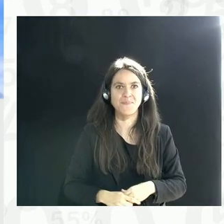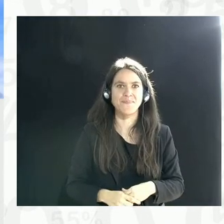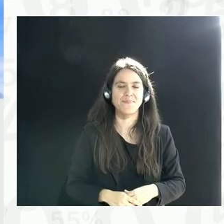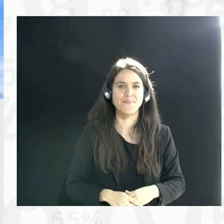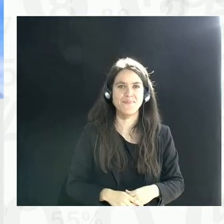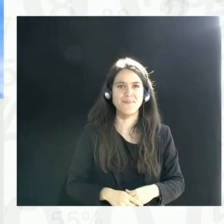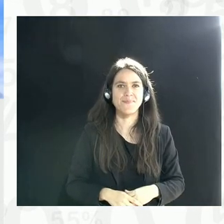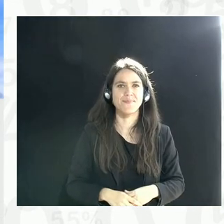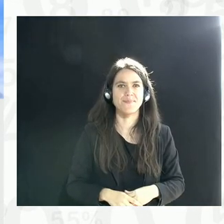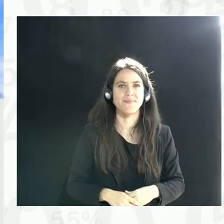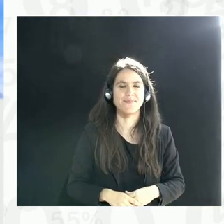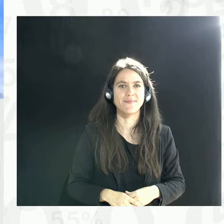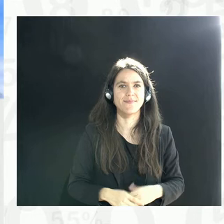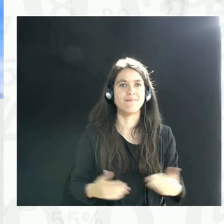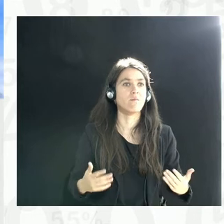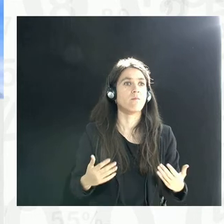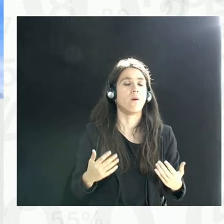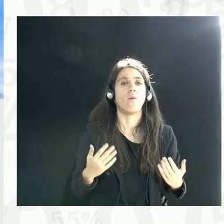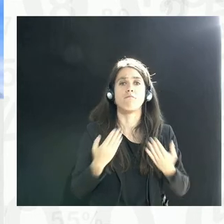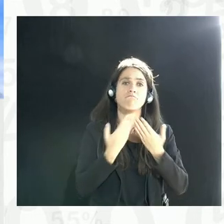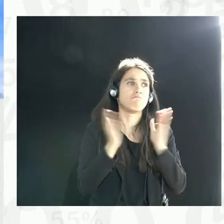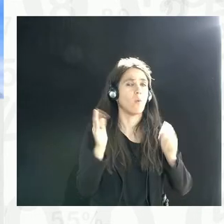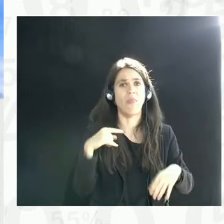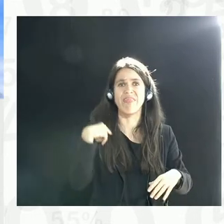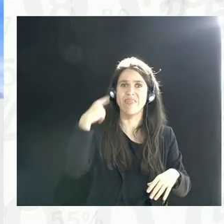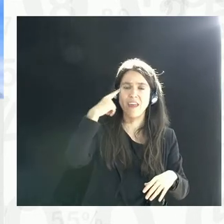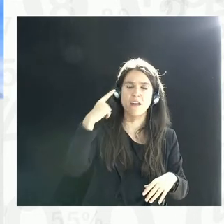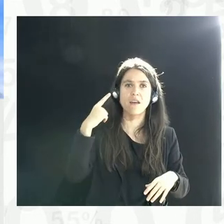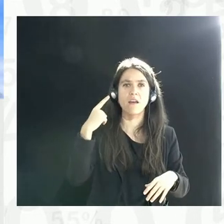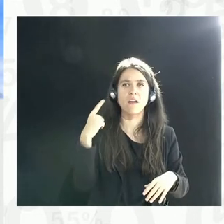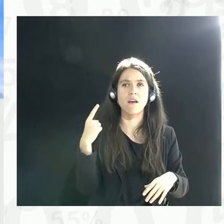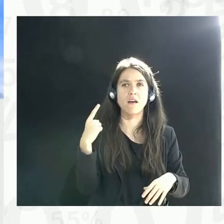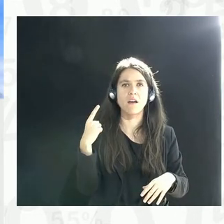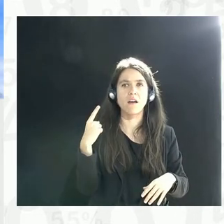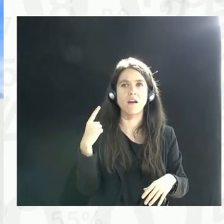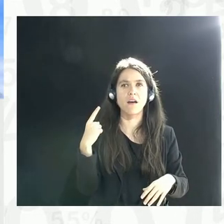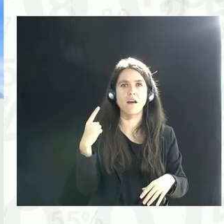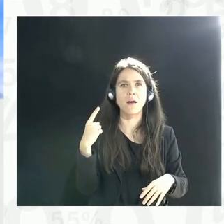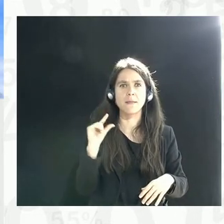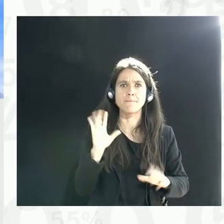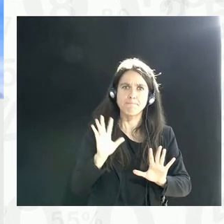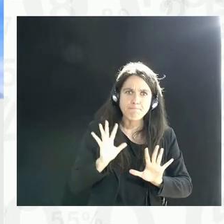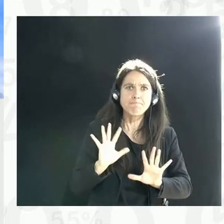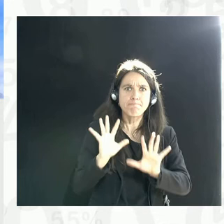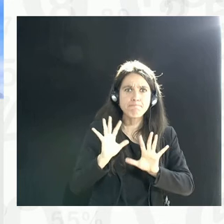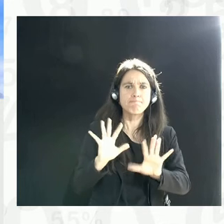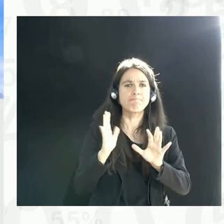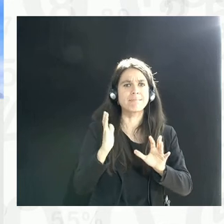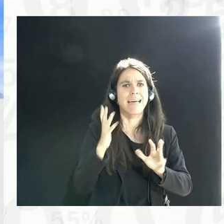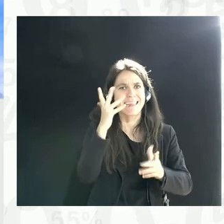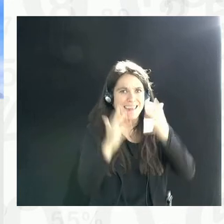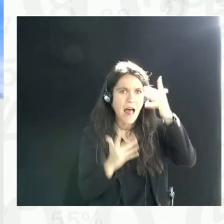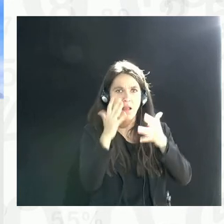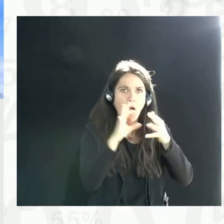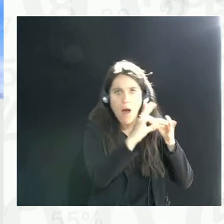And for all that we think about the push against data and science, in fact,